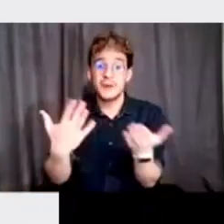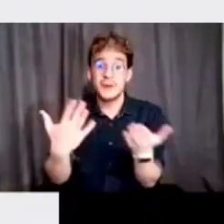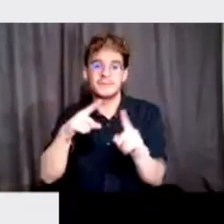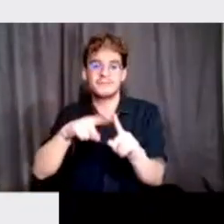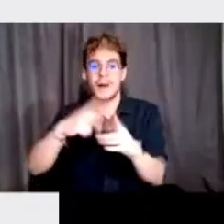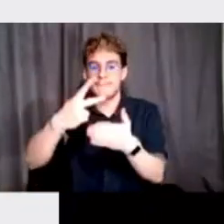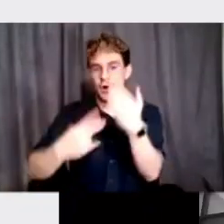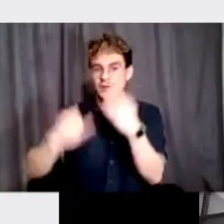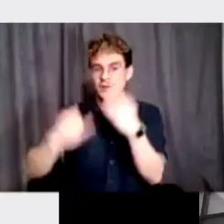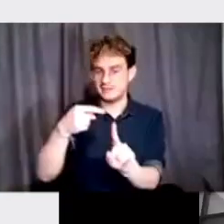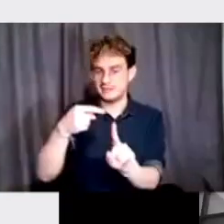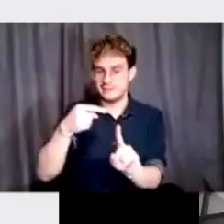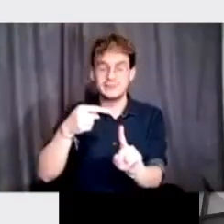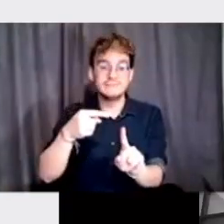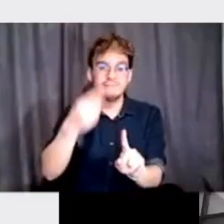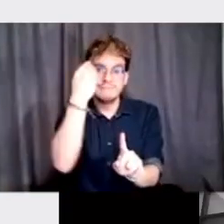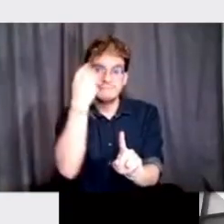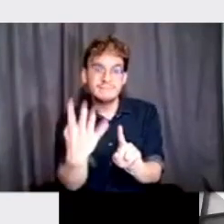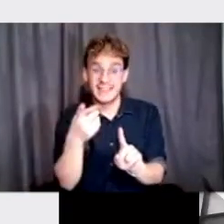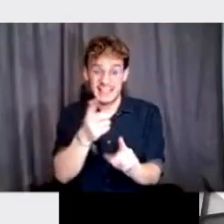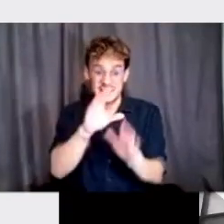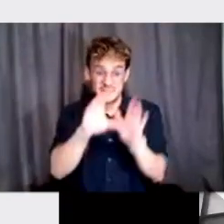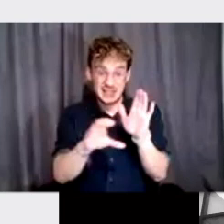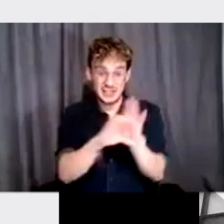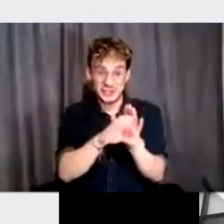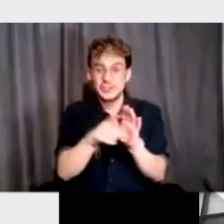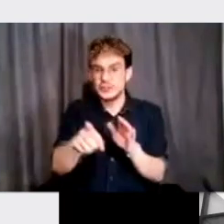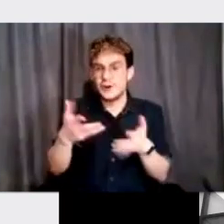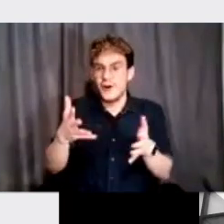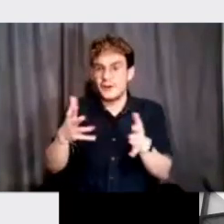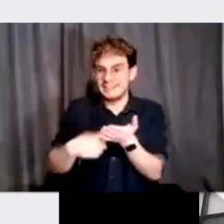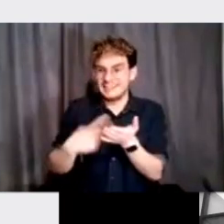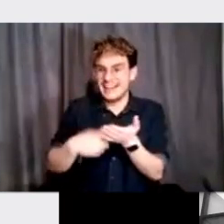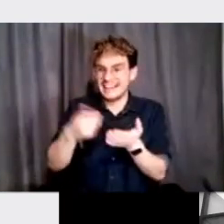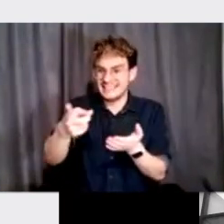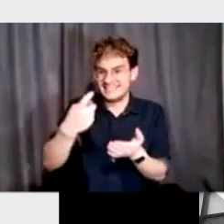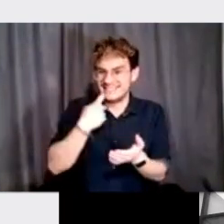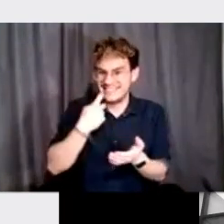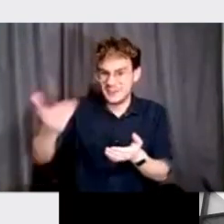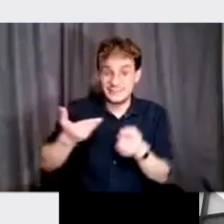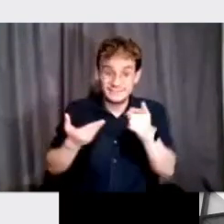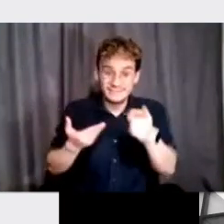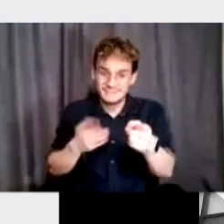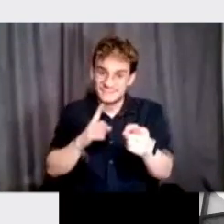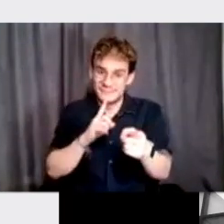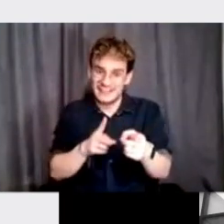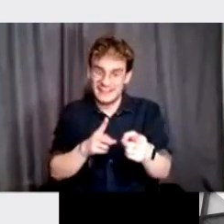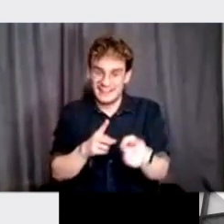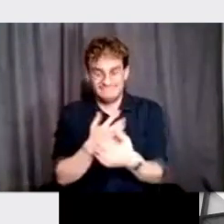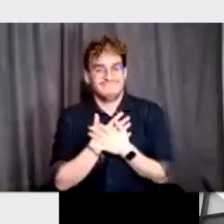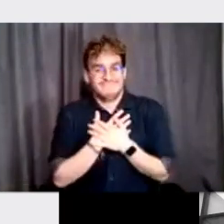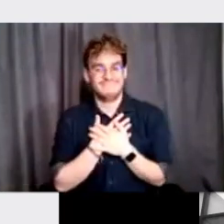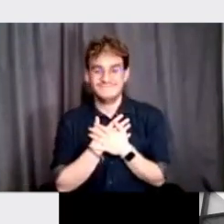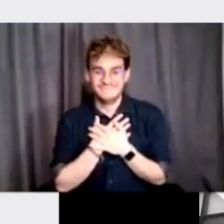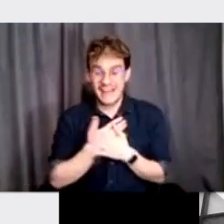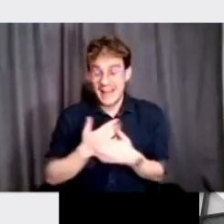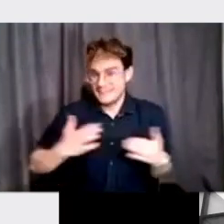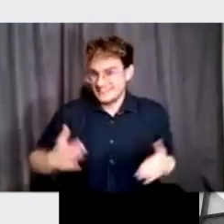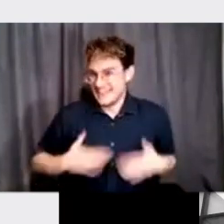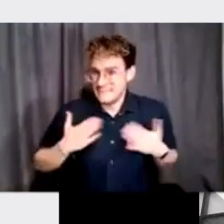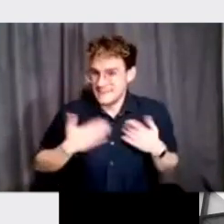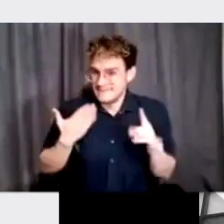project. By the way, this is the picture you were referencing, Josh. It's really, really unbelievable. I was so happy